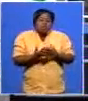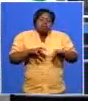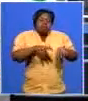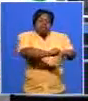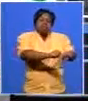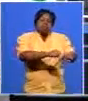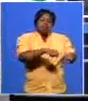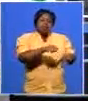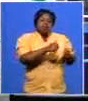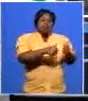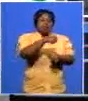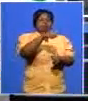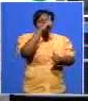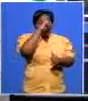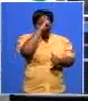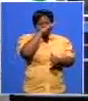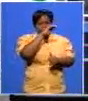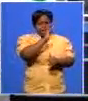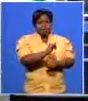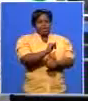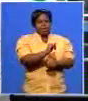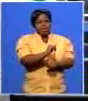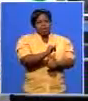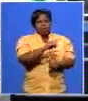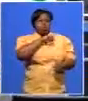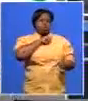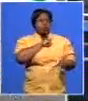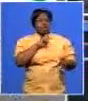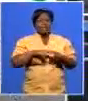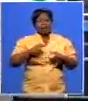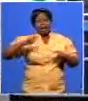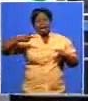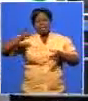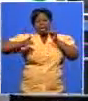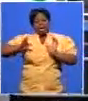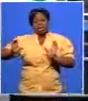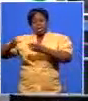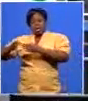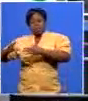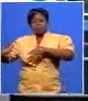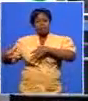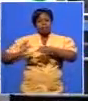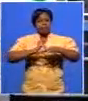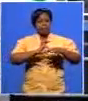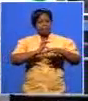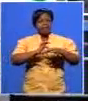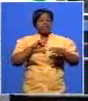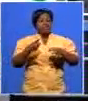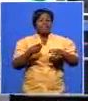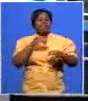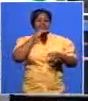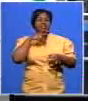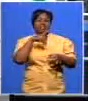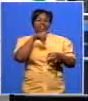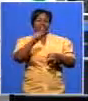anc in the nelson mandela in other words if there was one other metro if there was one other metro where the da had what it